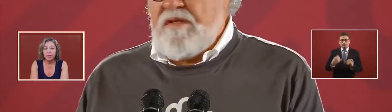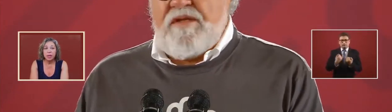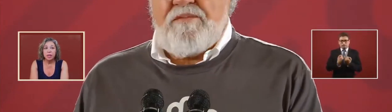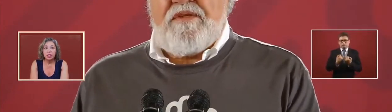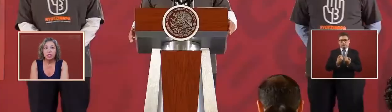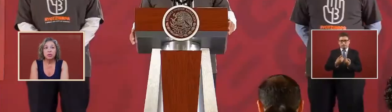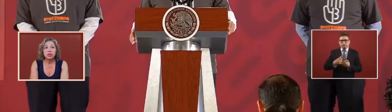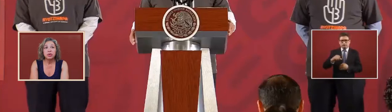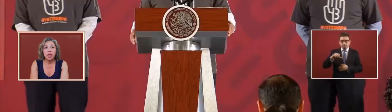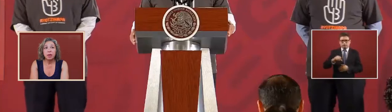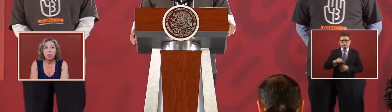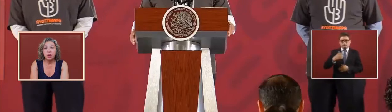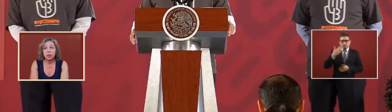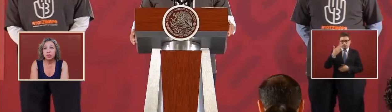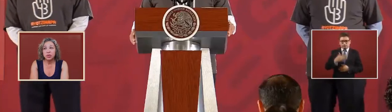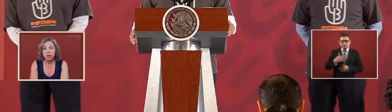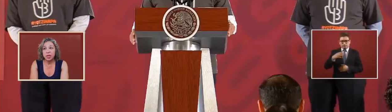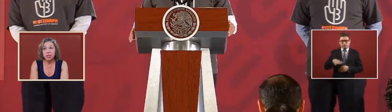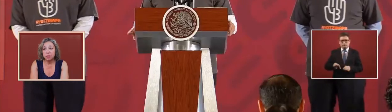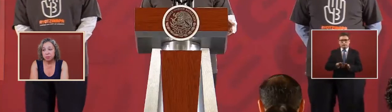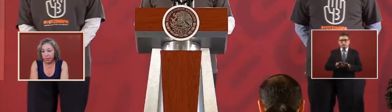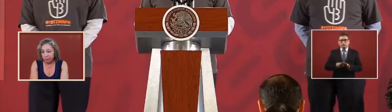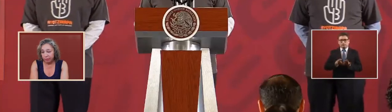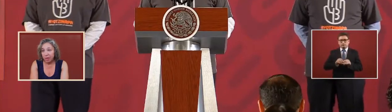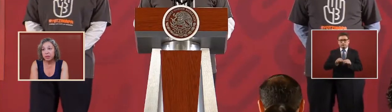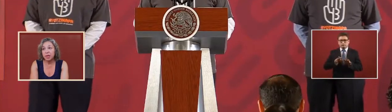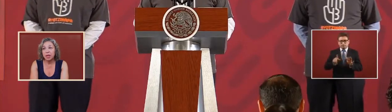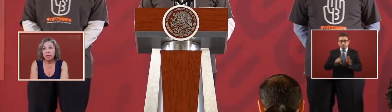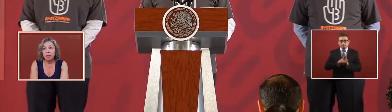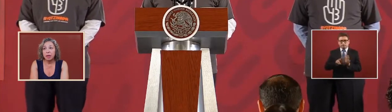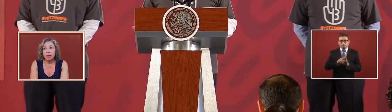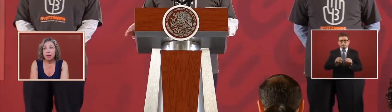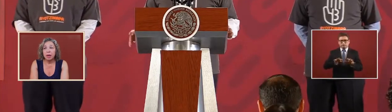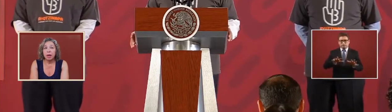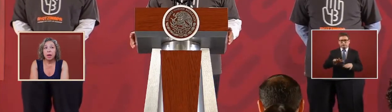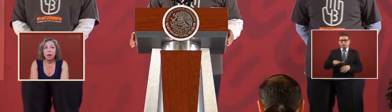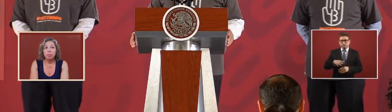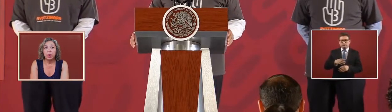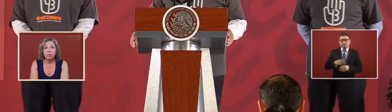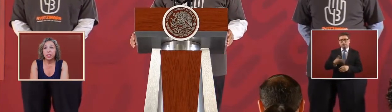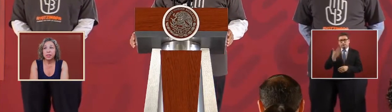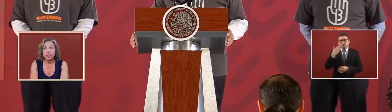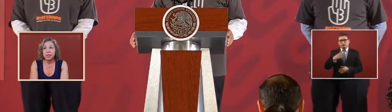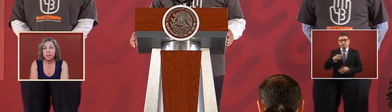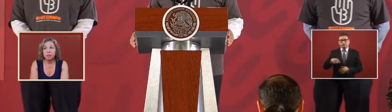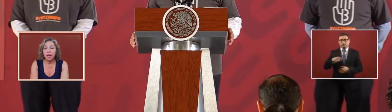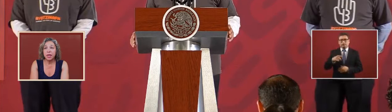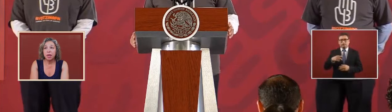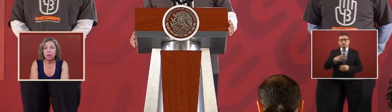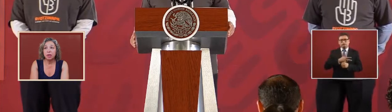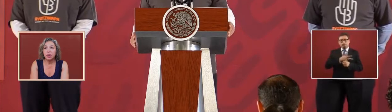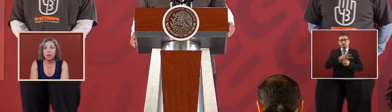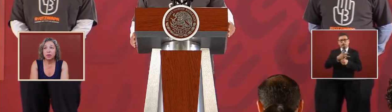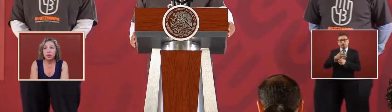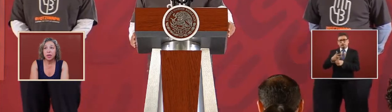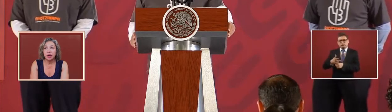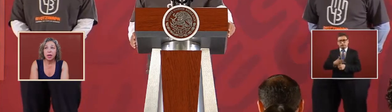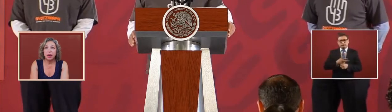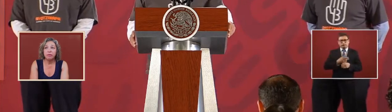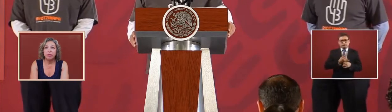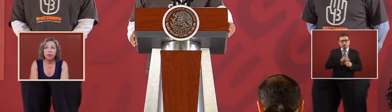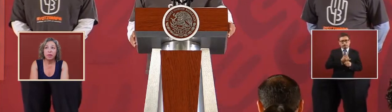so today we will transmit via the uh public system a documentary